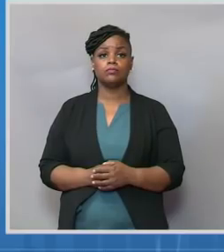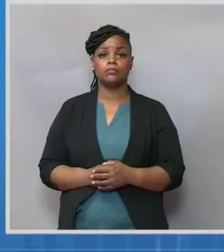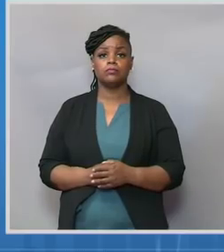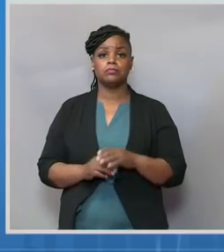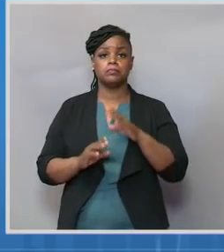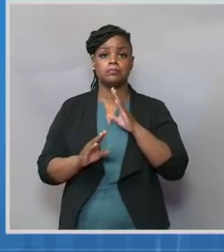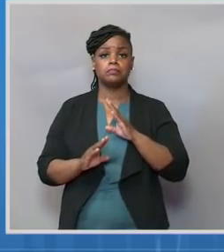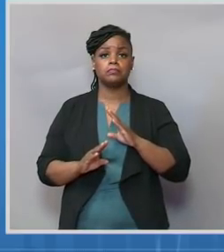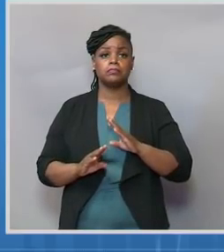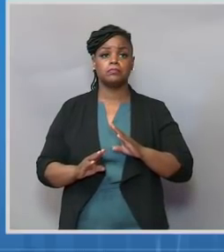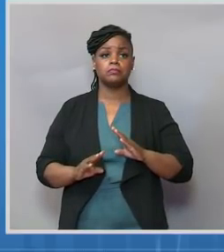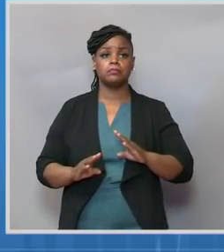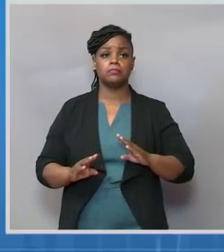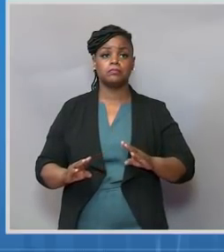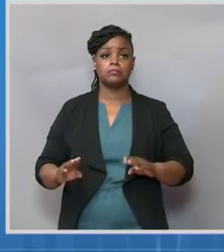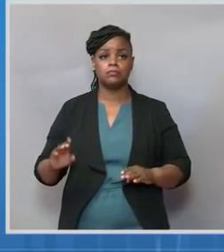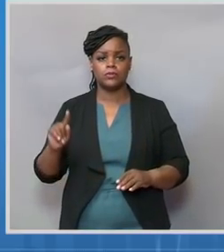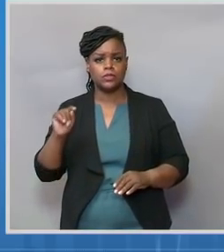Tommy, you're unmuted.